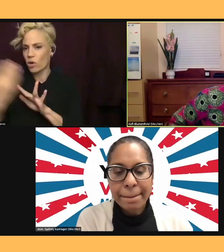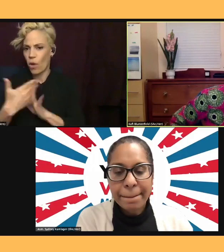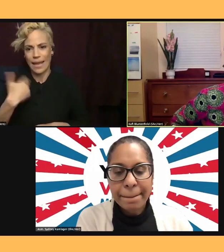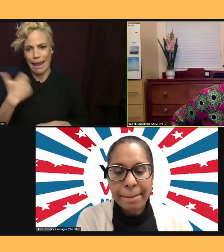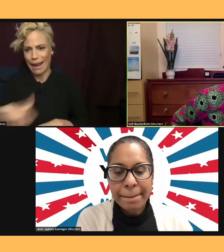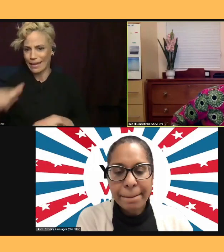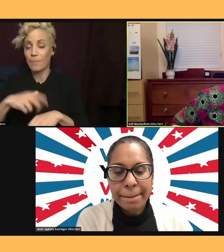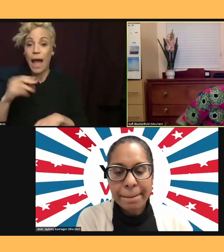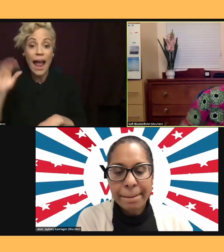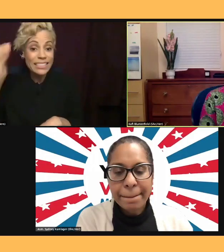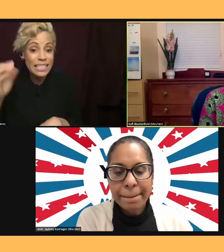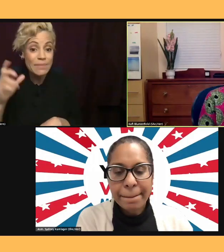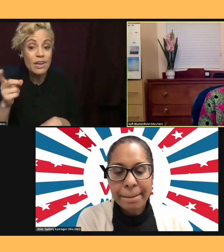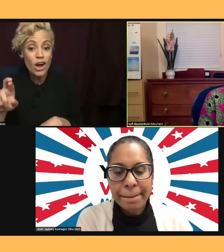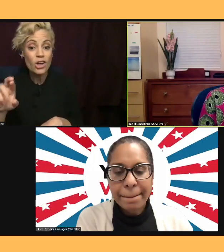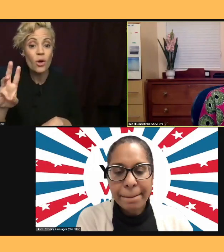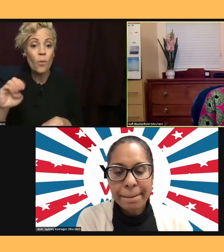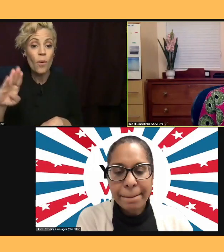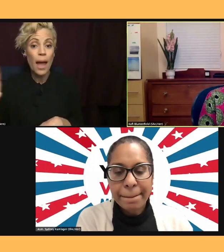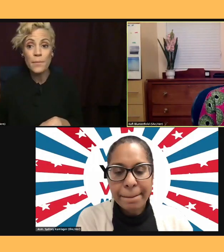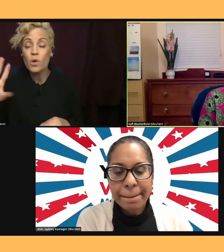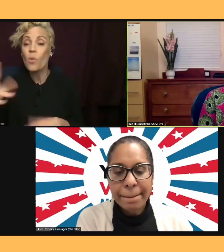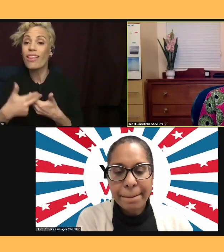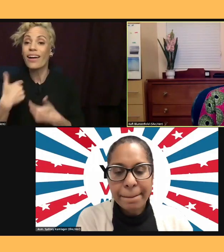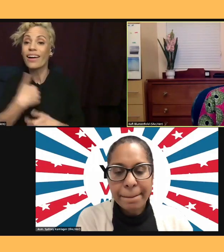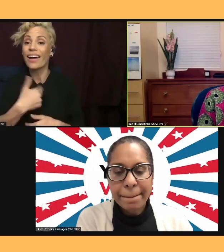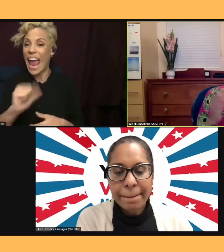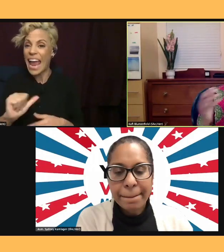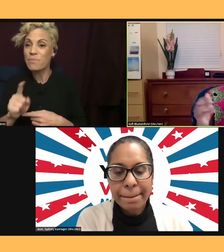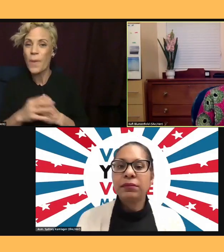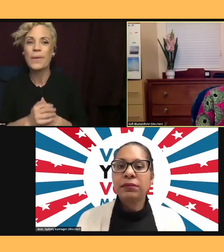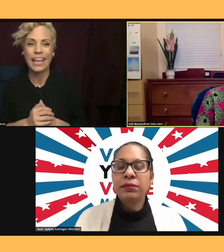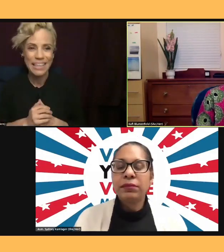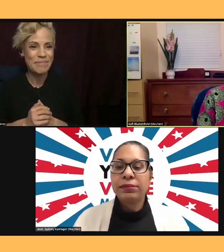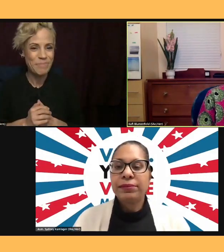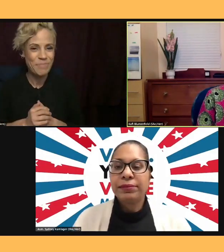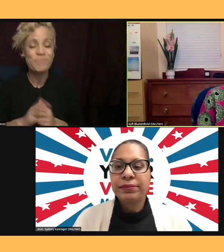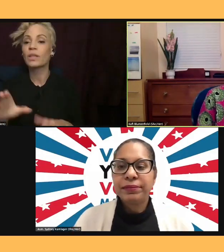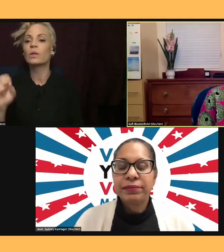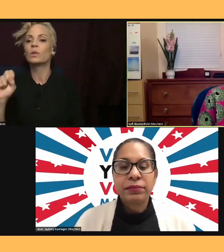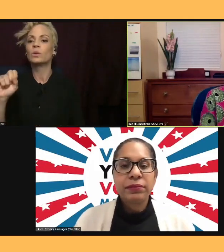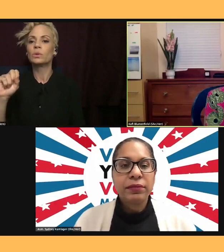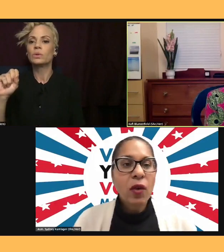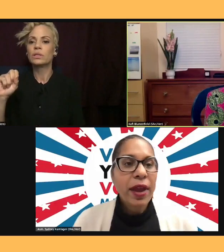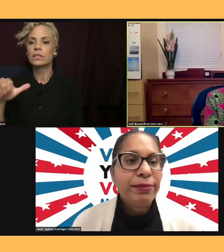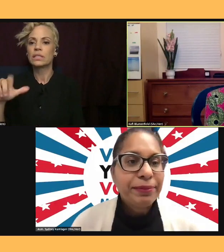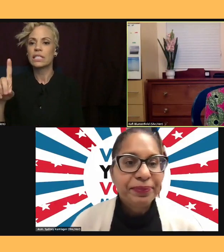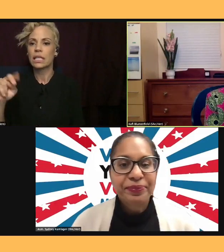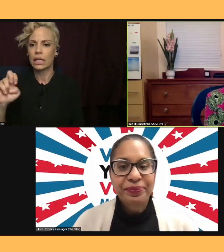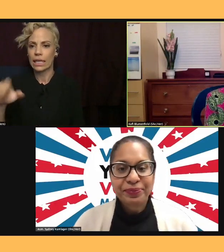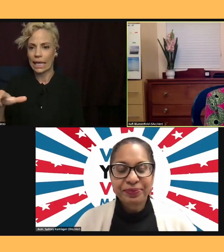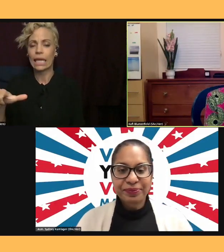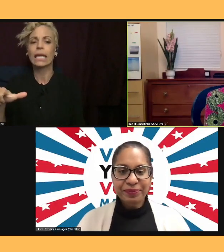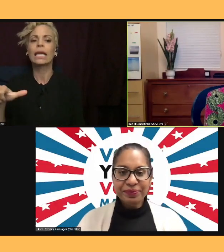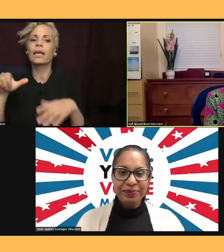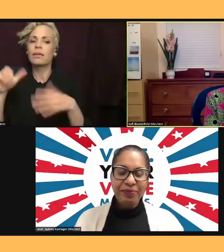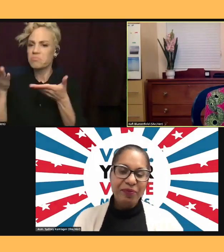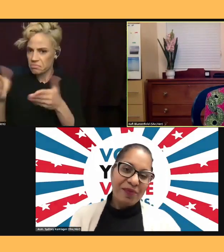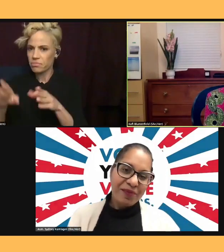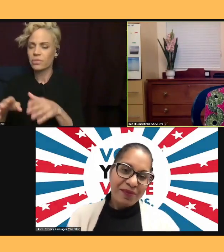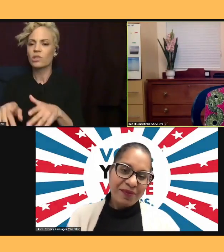in just in just a second. So Sidney, let's just start us out. Could you, can you just